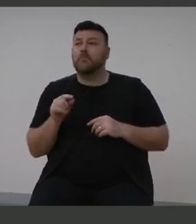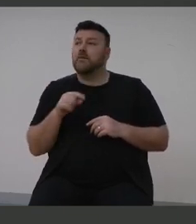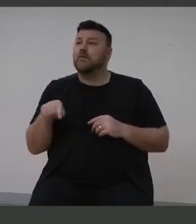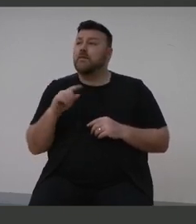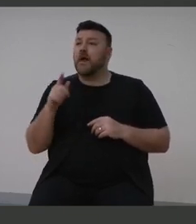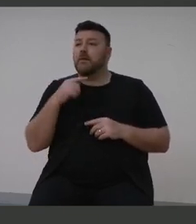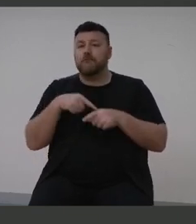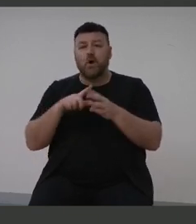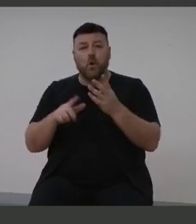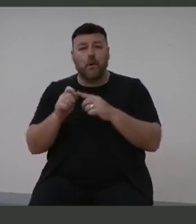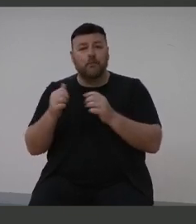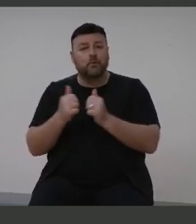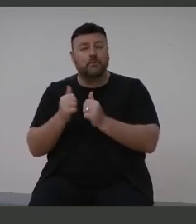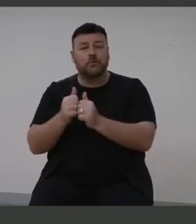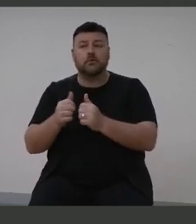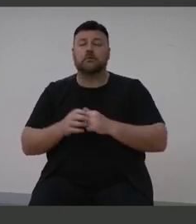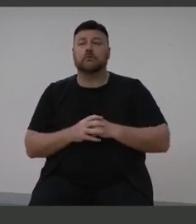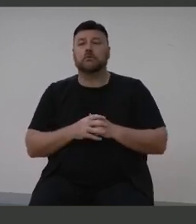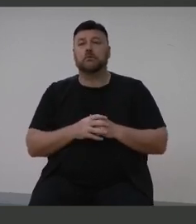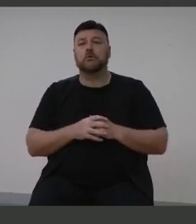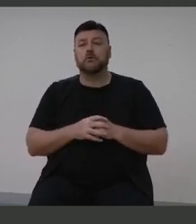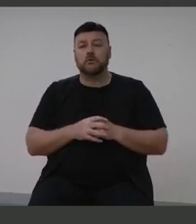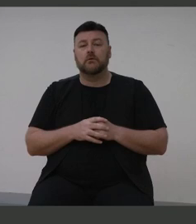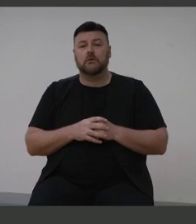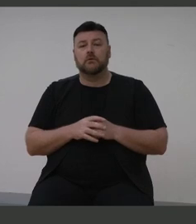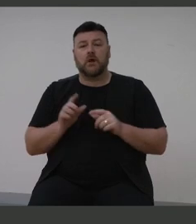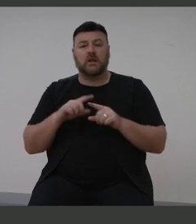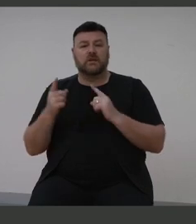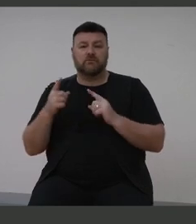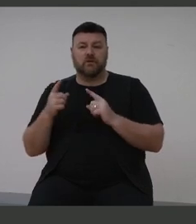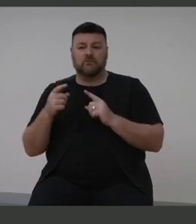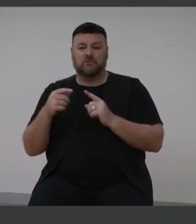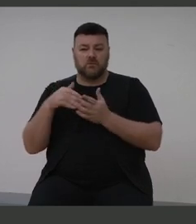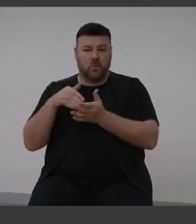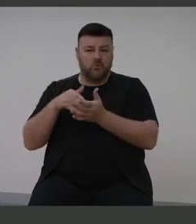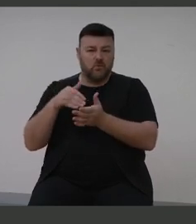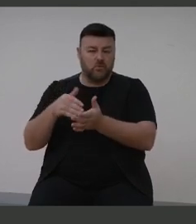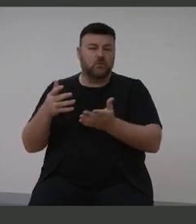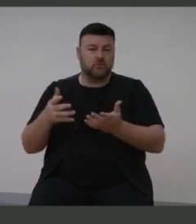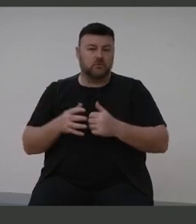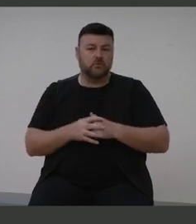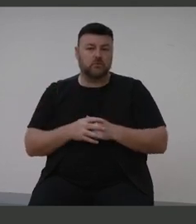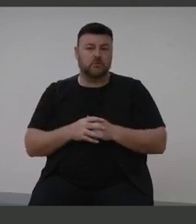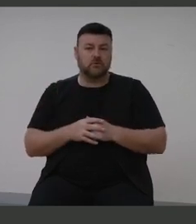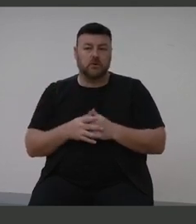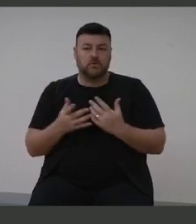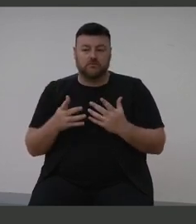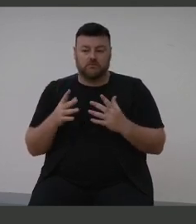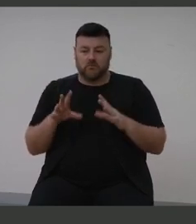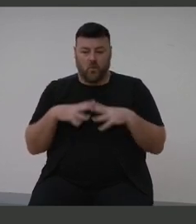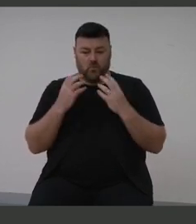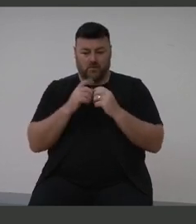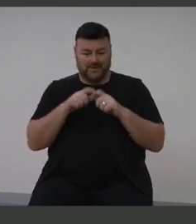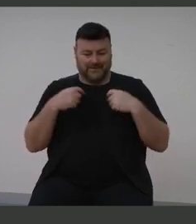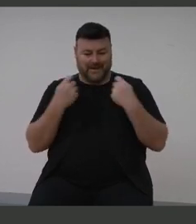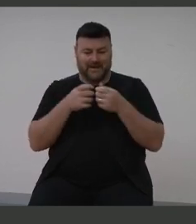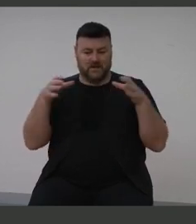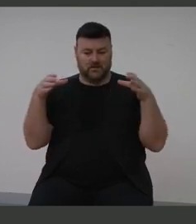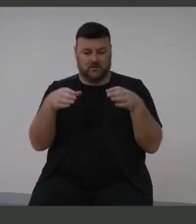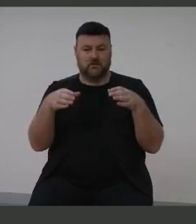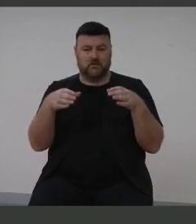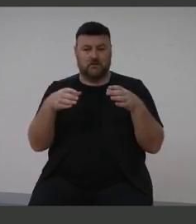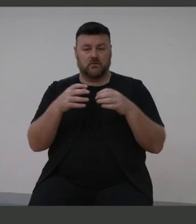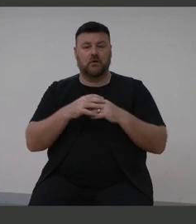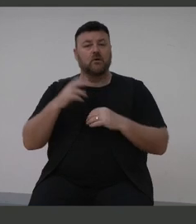the people doing the follow-ups and different parts, you know, parts of doctors and all that type of stuff as well. But, look, it's an